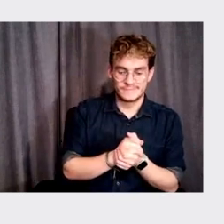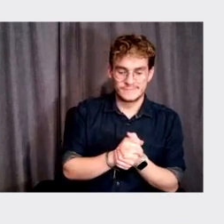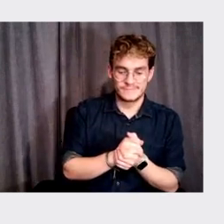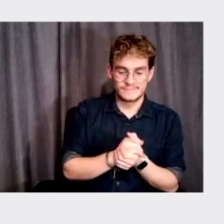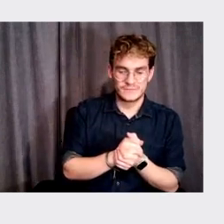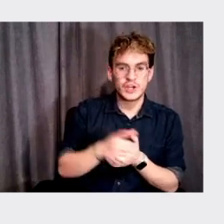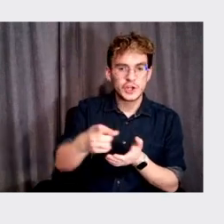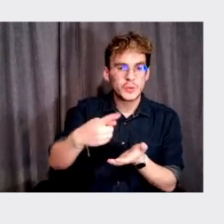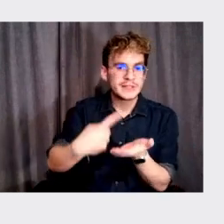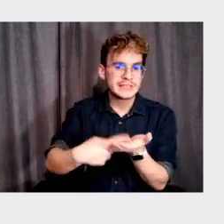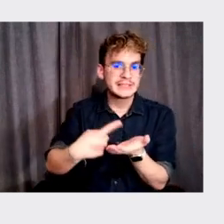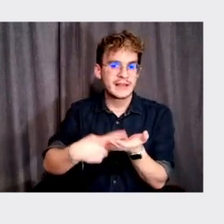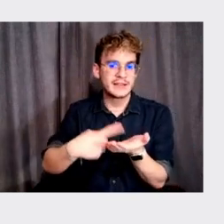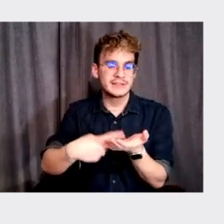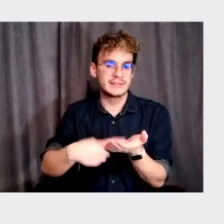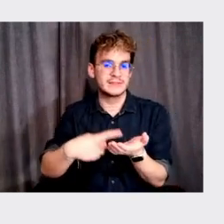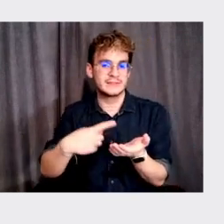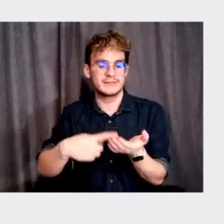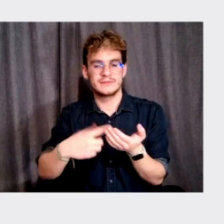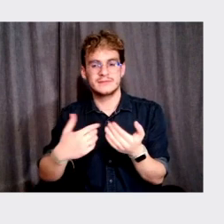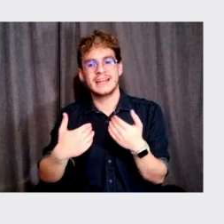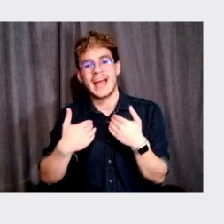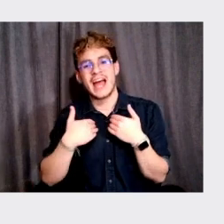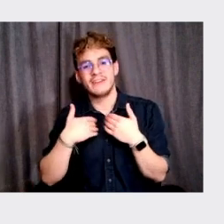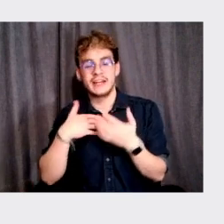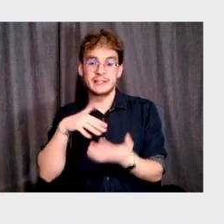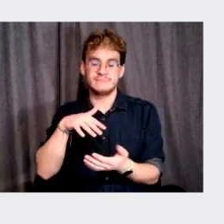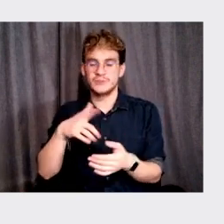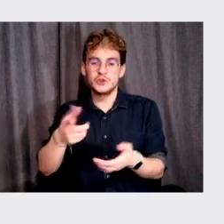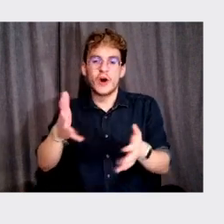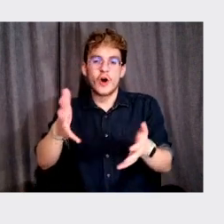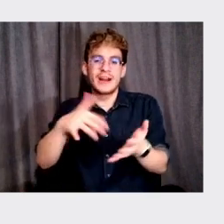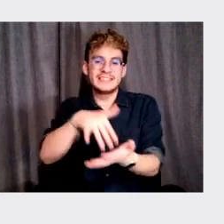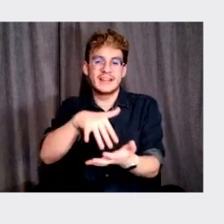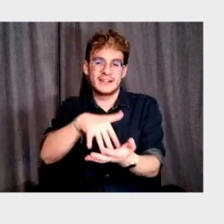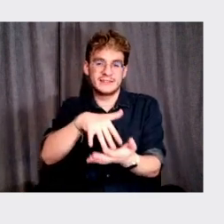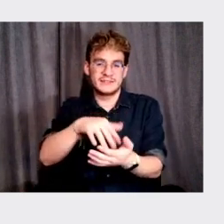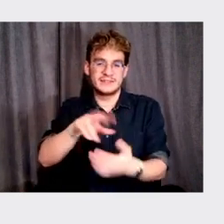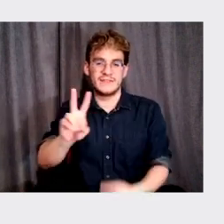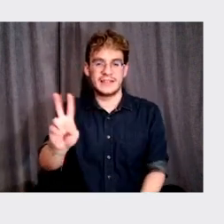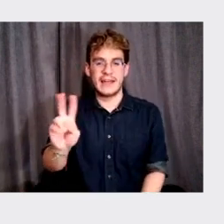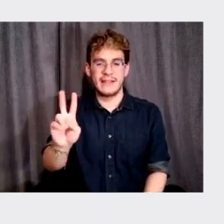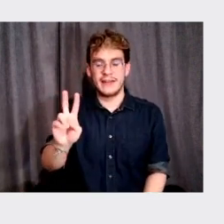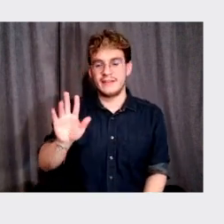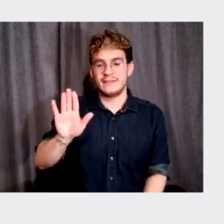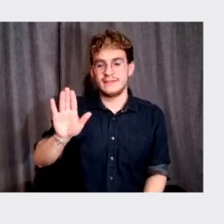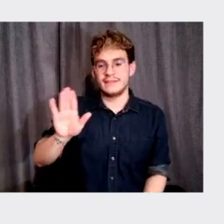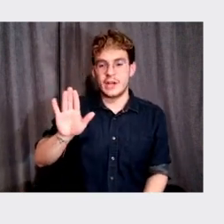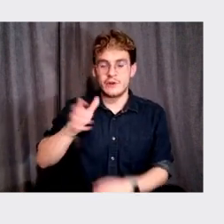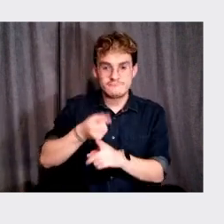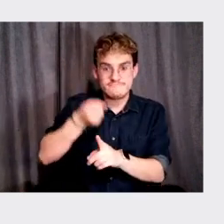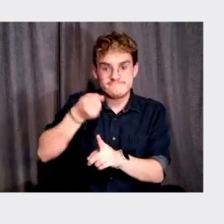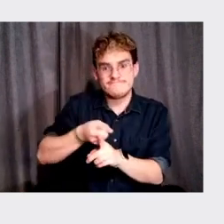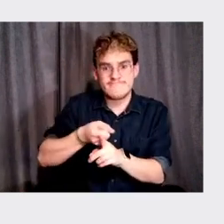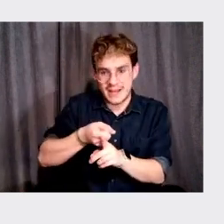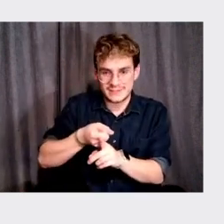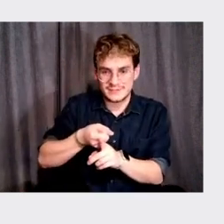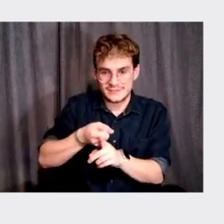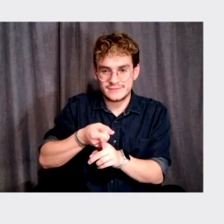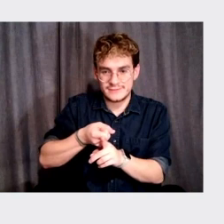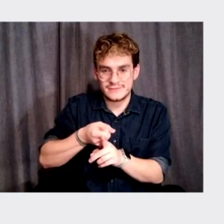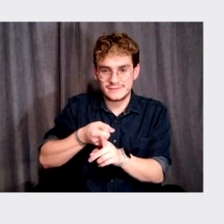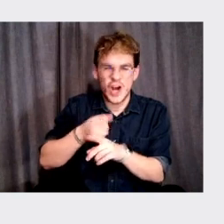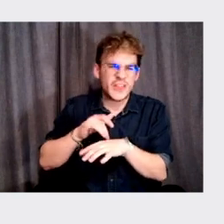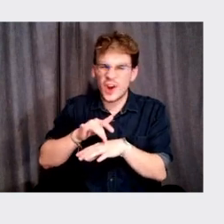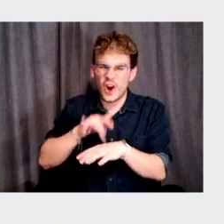um, you talked a lot about, um, having studied the Vignelli's, um, impact on the